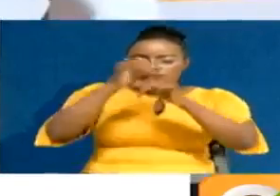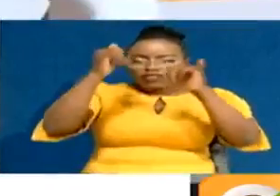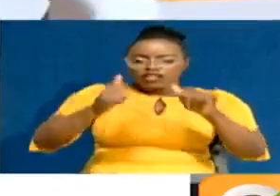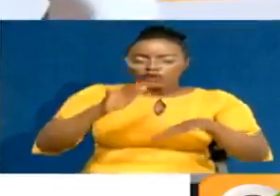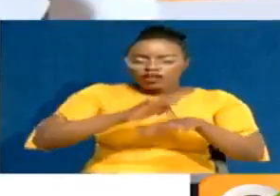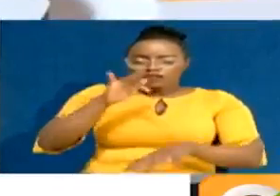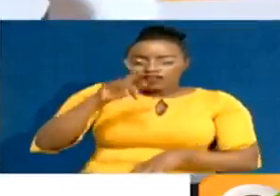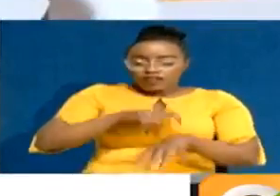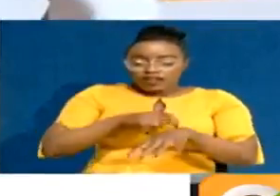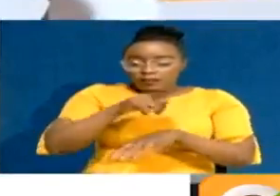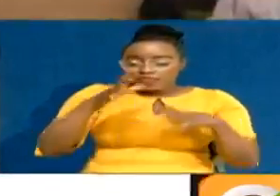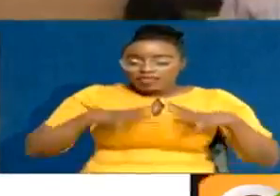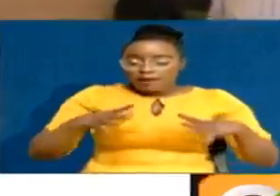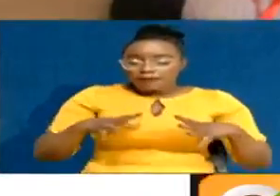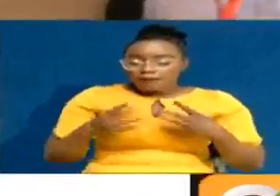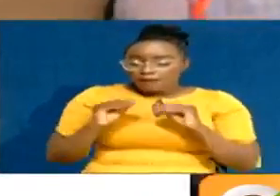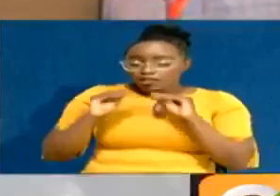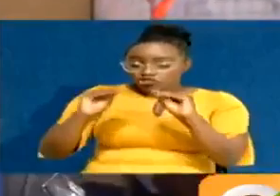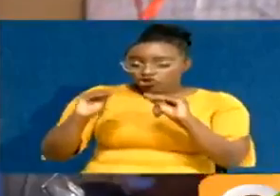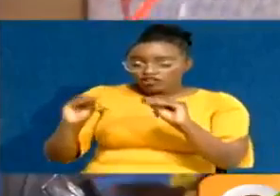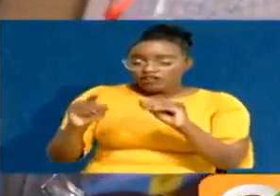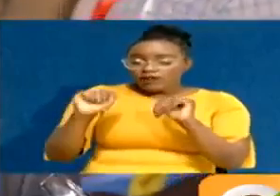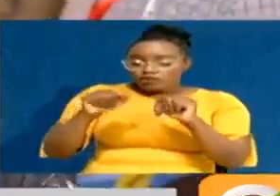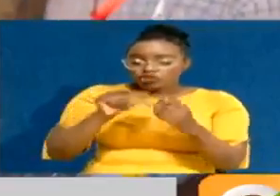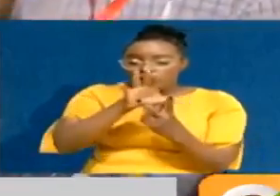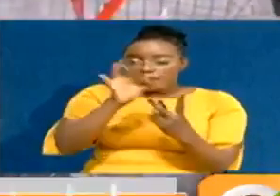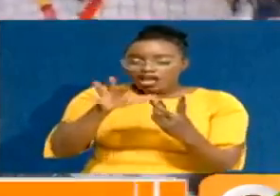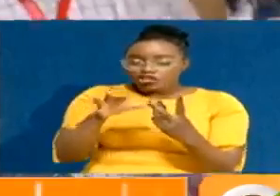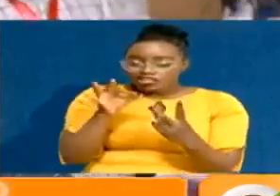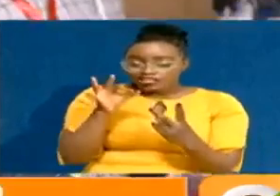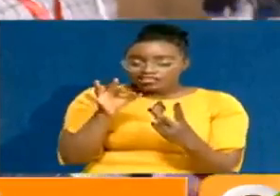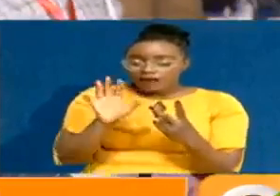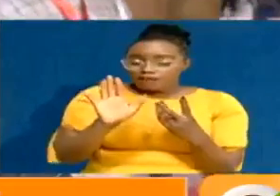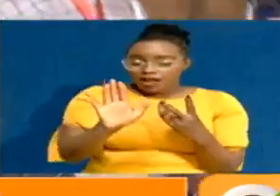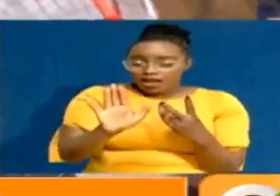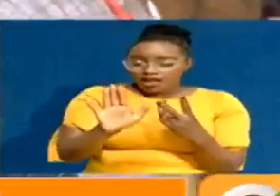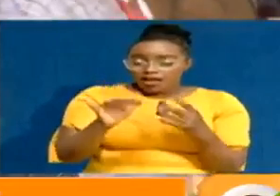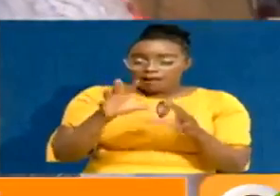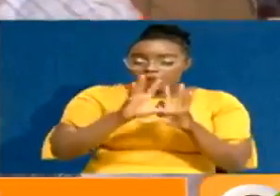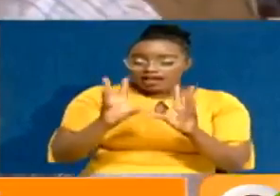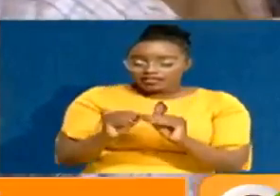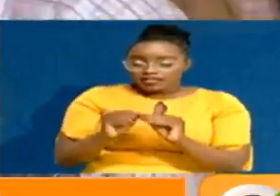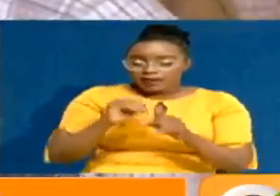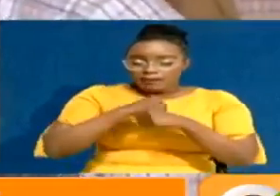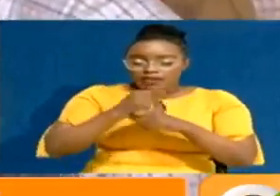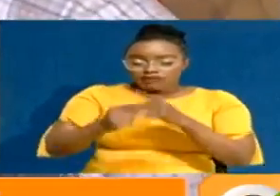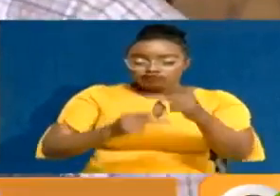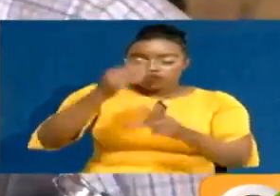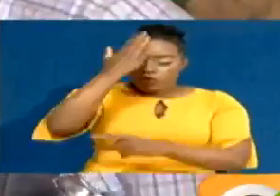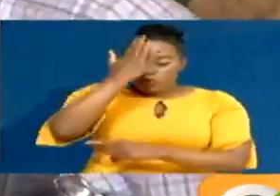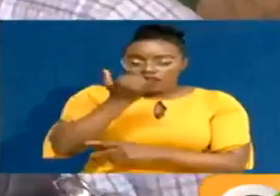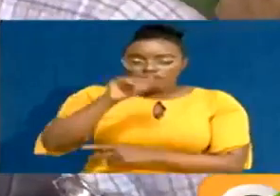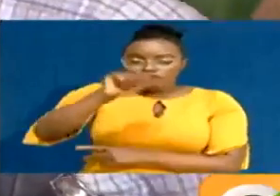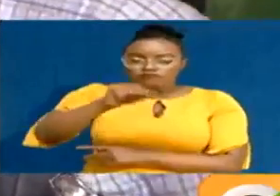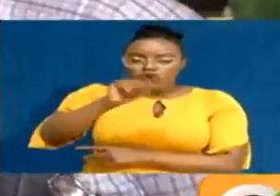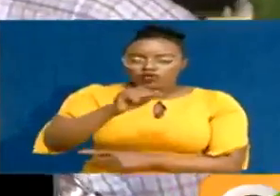Once the people are sensitized, then they will be able to prioritize even during the budget-making process so that they are able